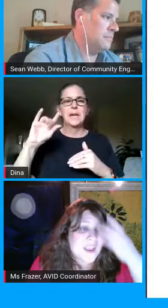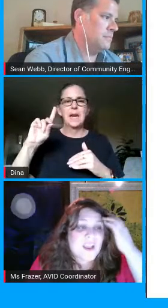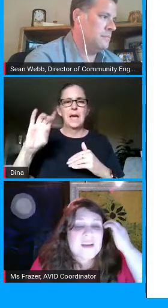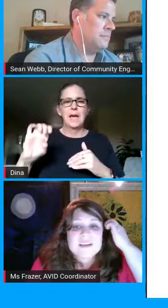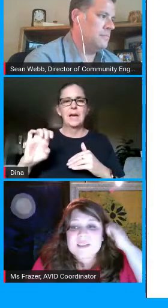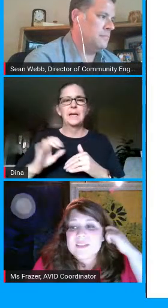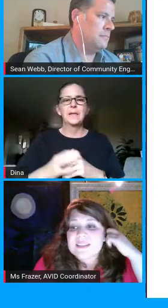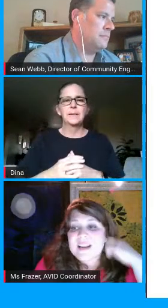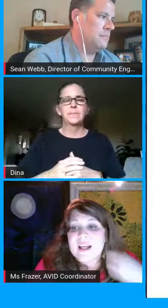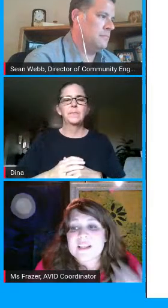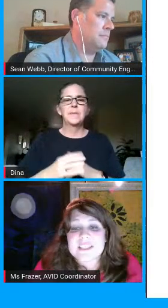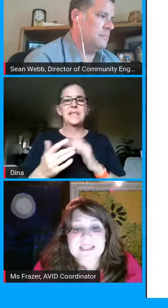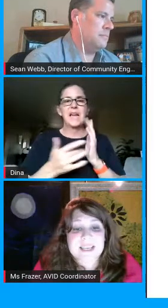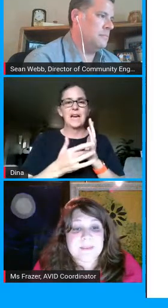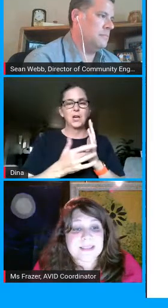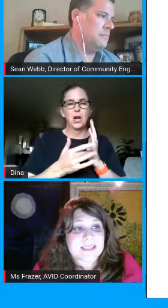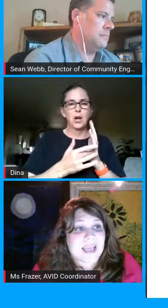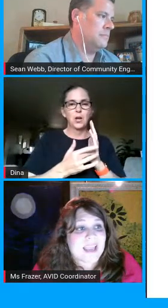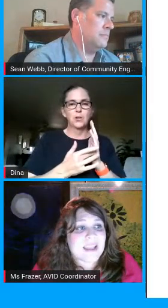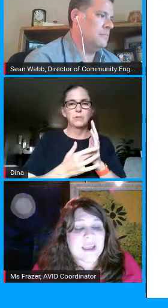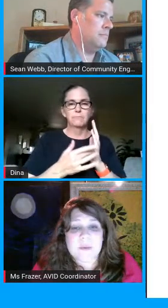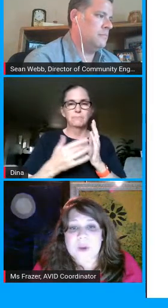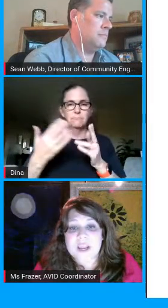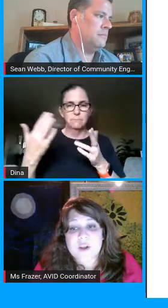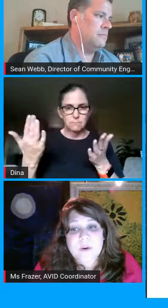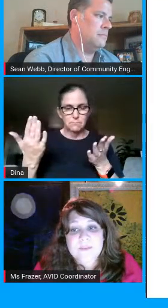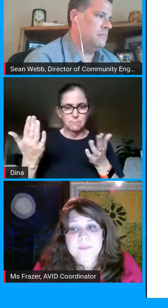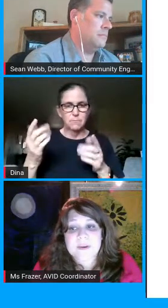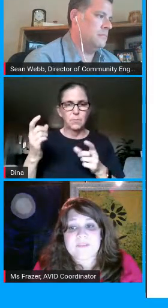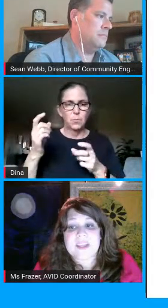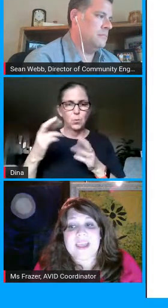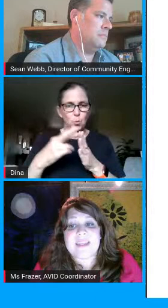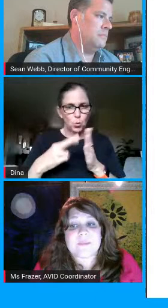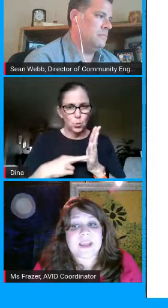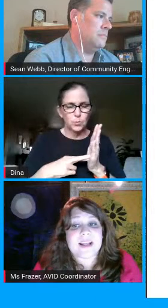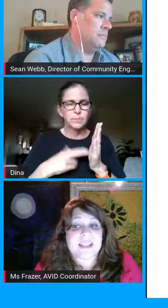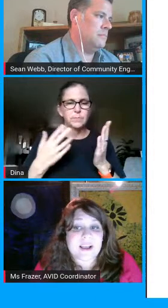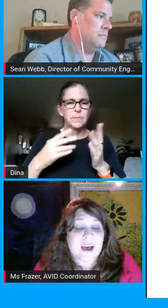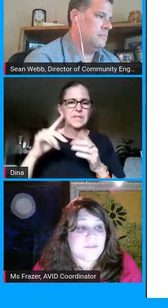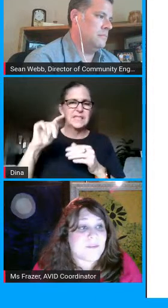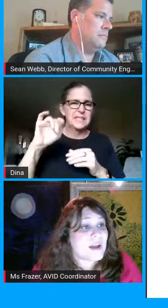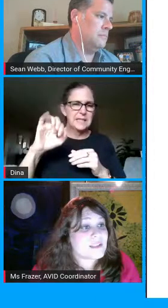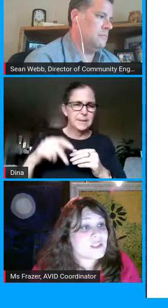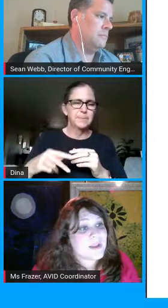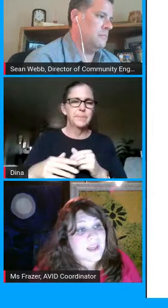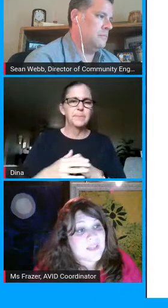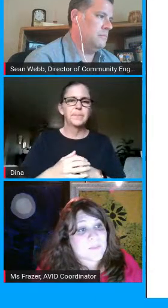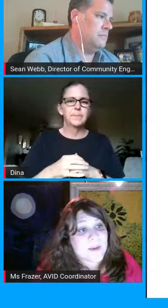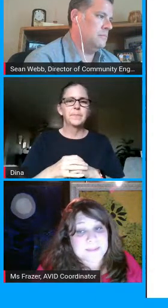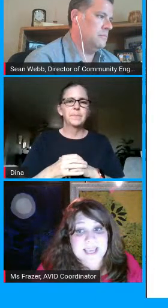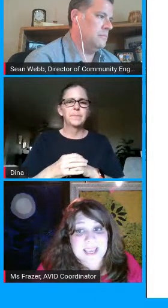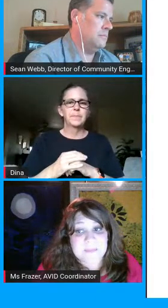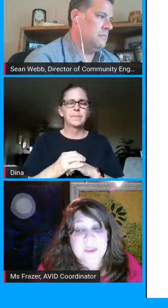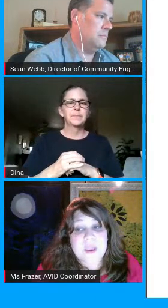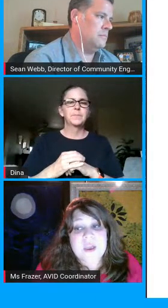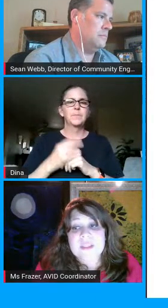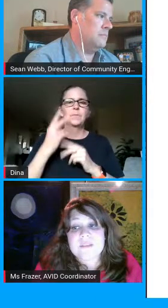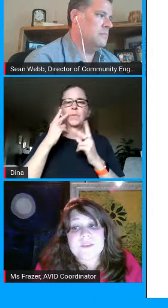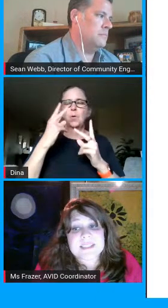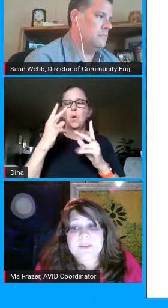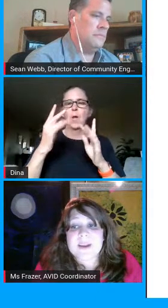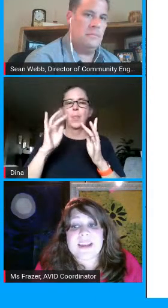so the technology tidbit slide we're going to go over briefly and then we're going to click off onto another website